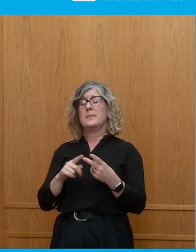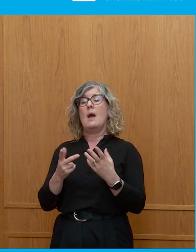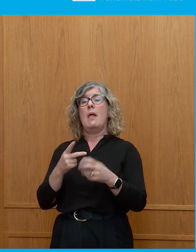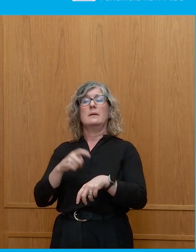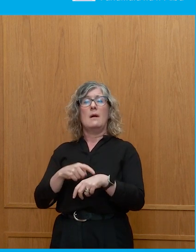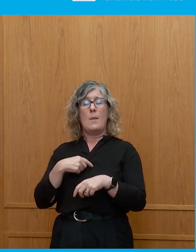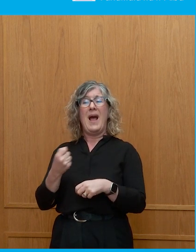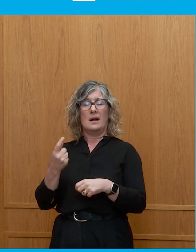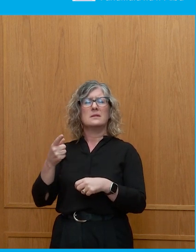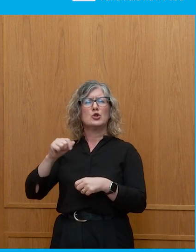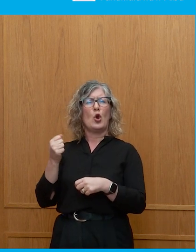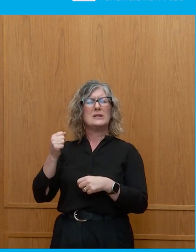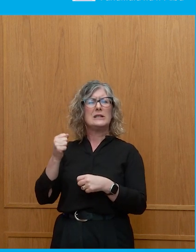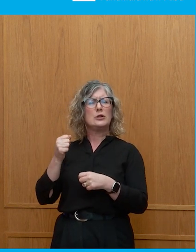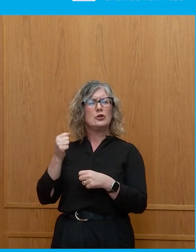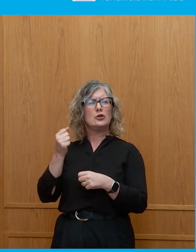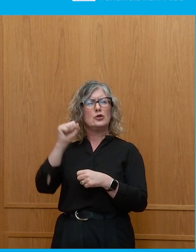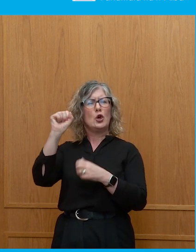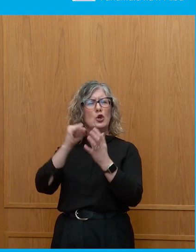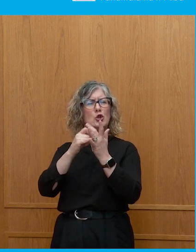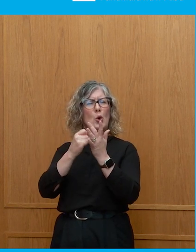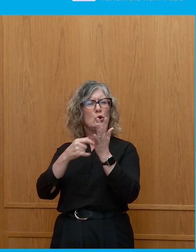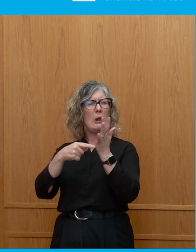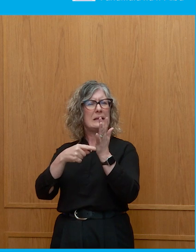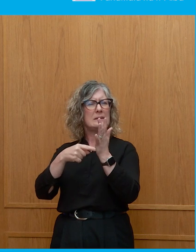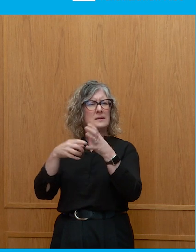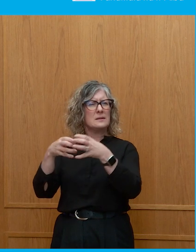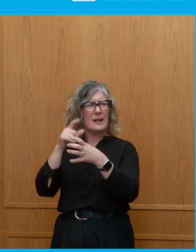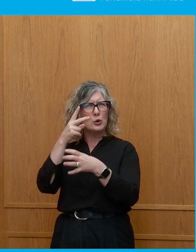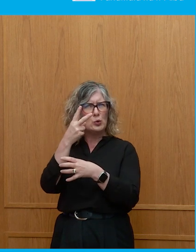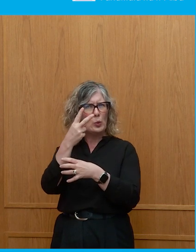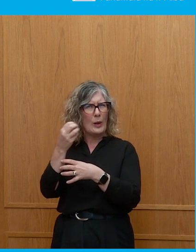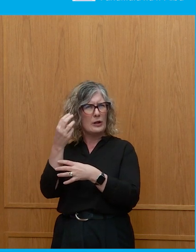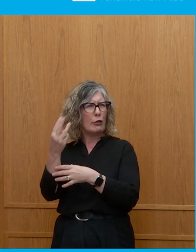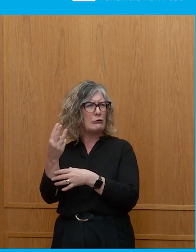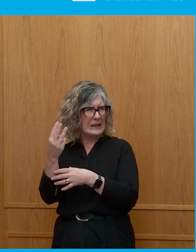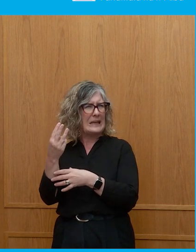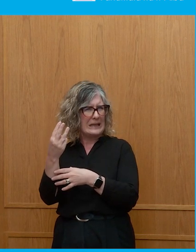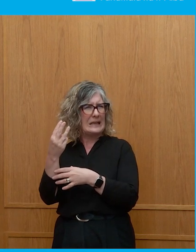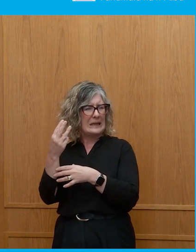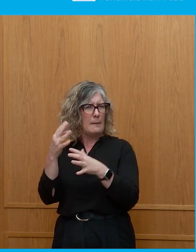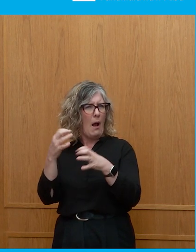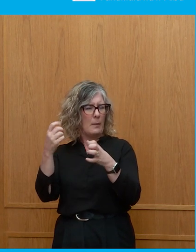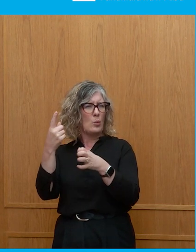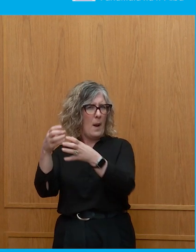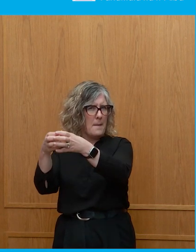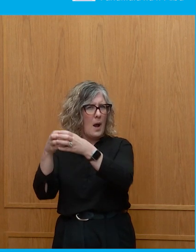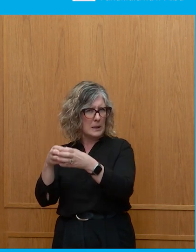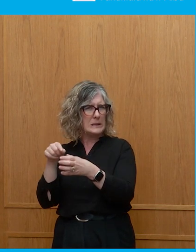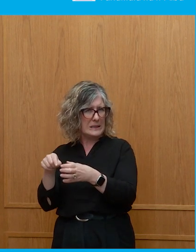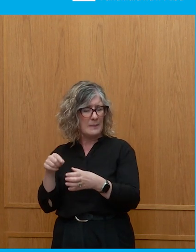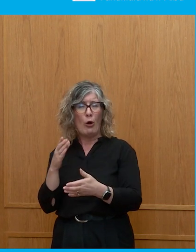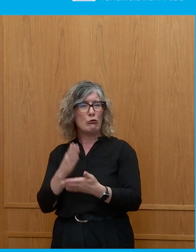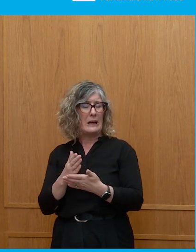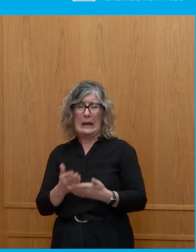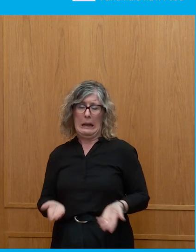crew. think it was the 2003, 2003 parliament. But really increasingly, aside from the sort of